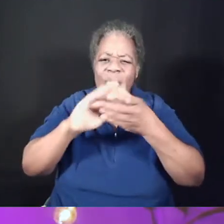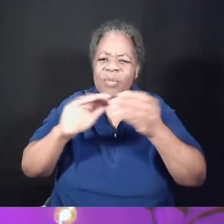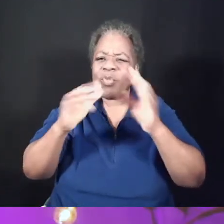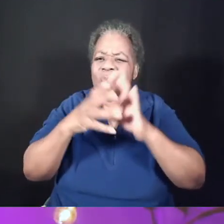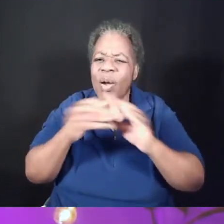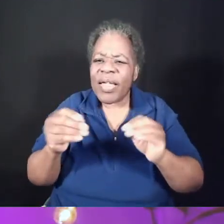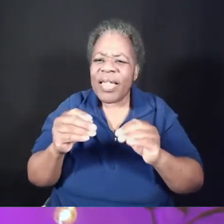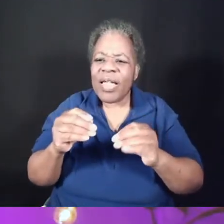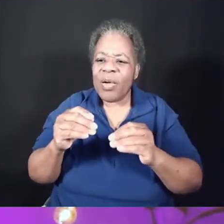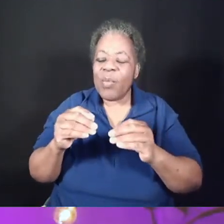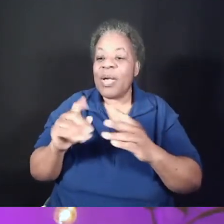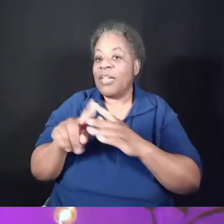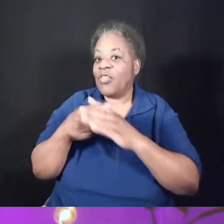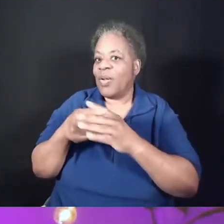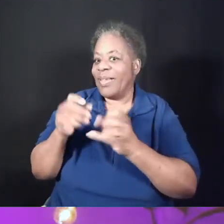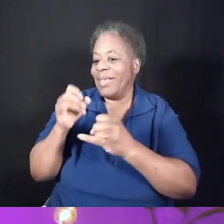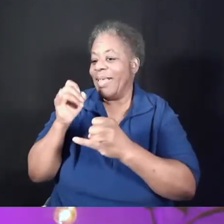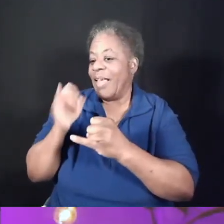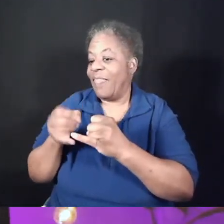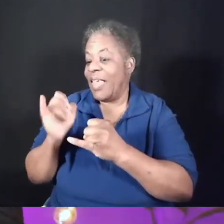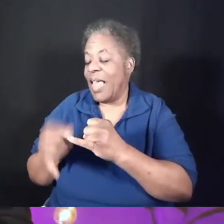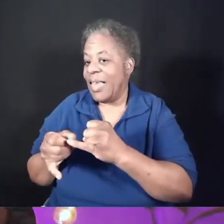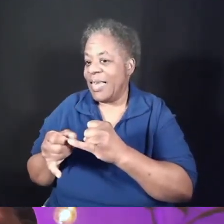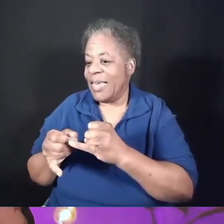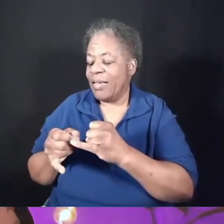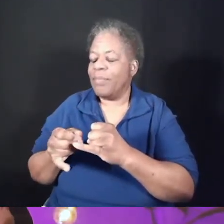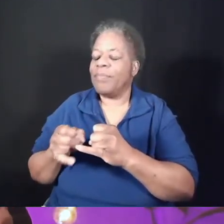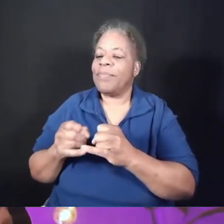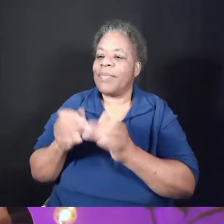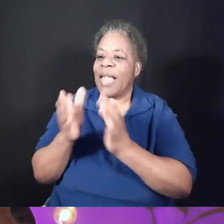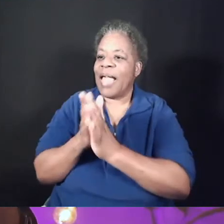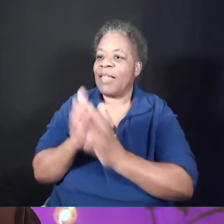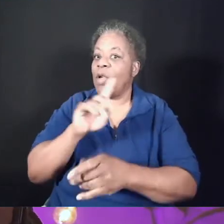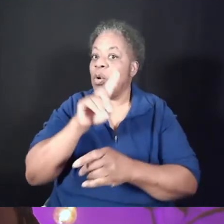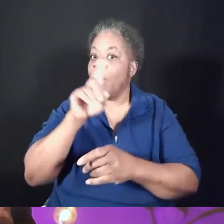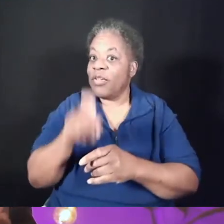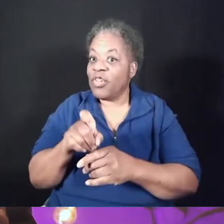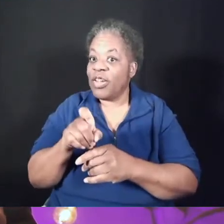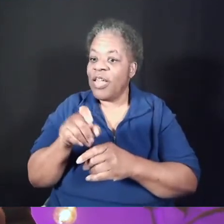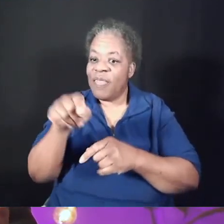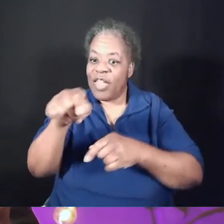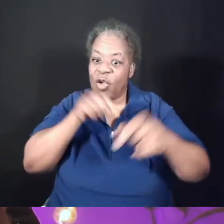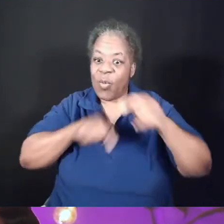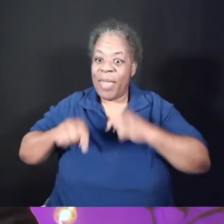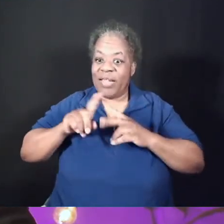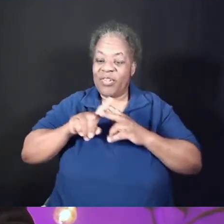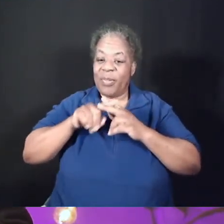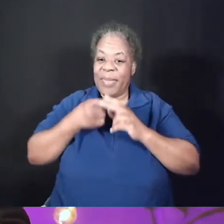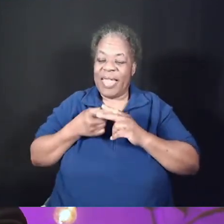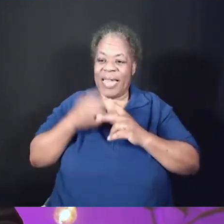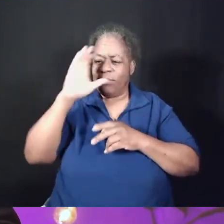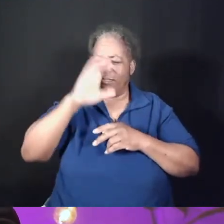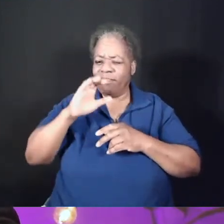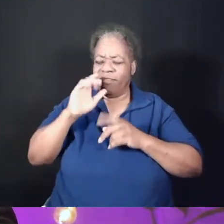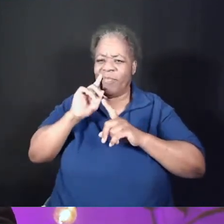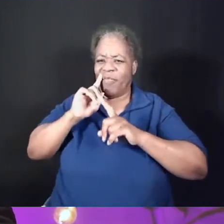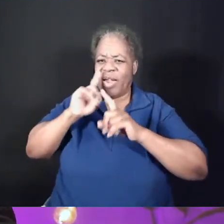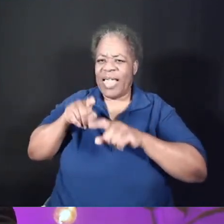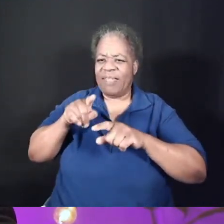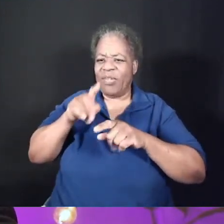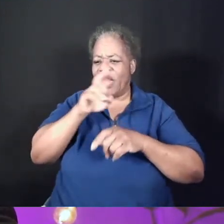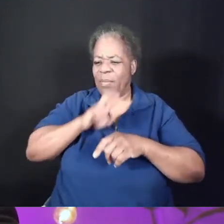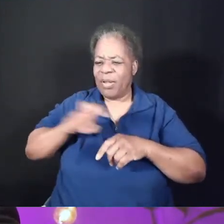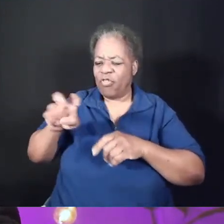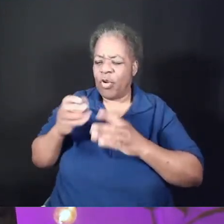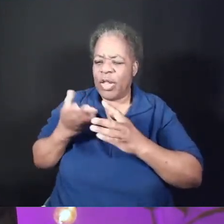start near the end. We will ask a critical question and then we will go back to the beginning and look for answers to that question as we journey through the rest of the events